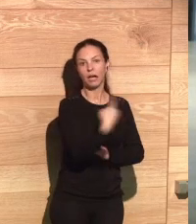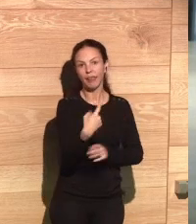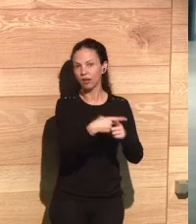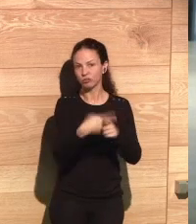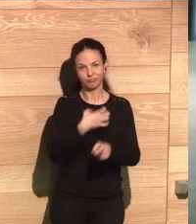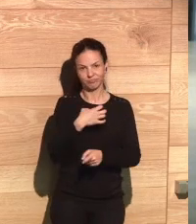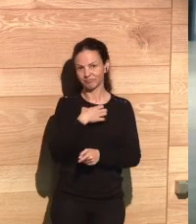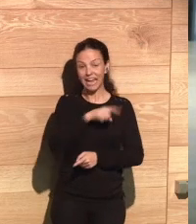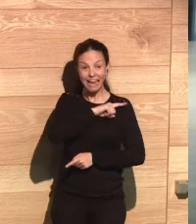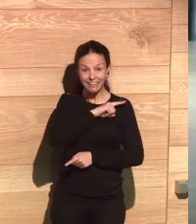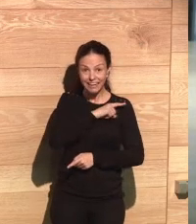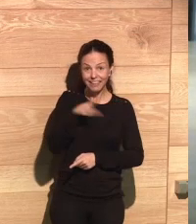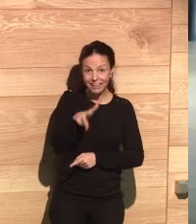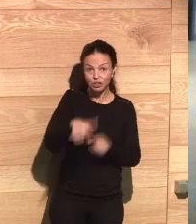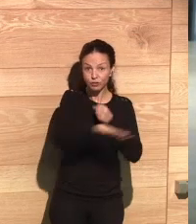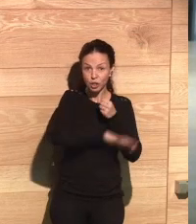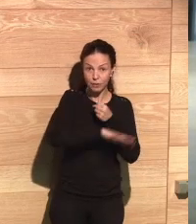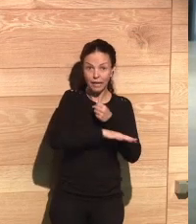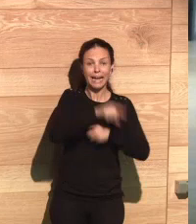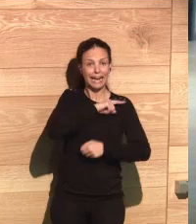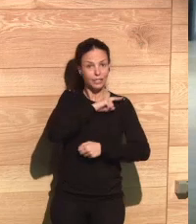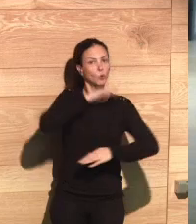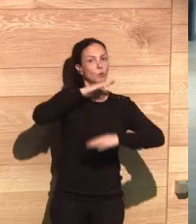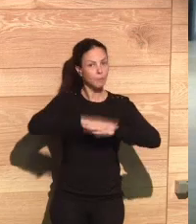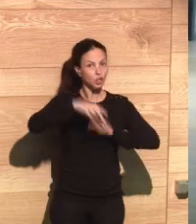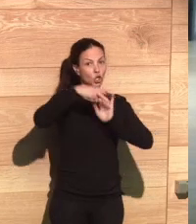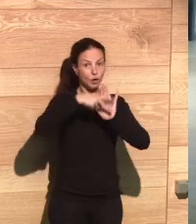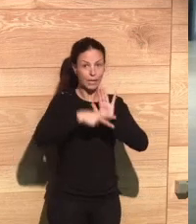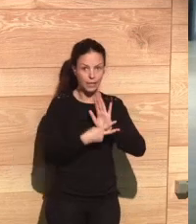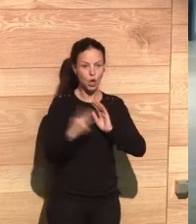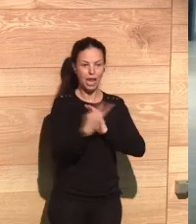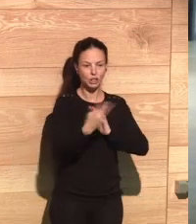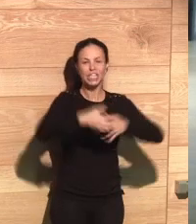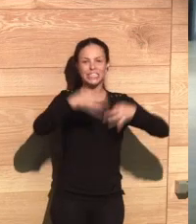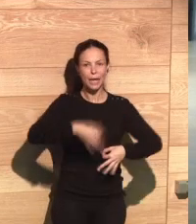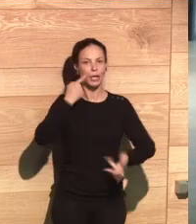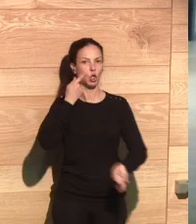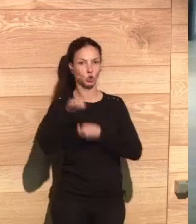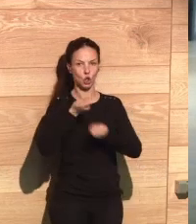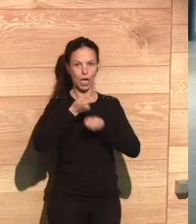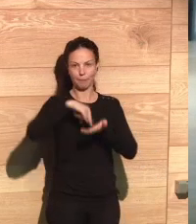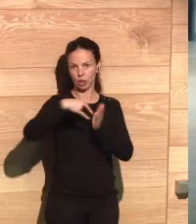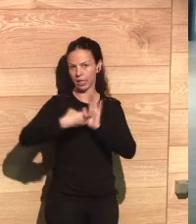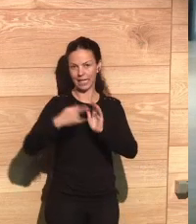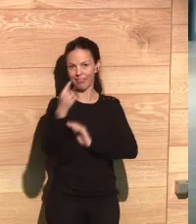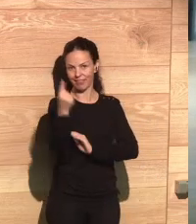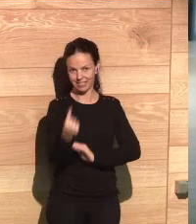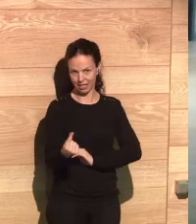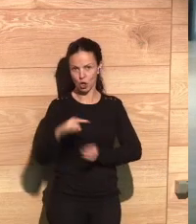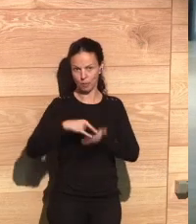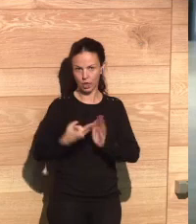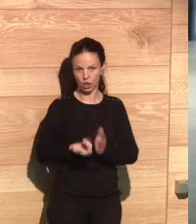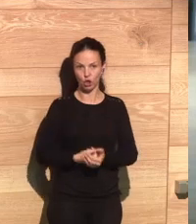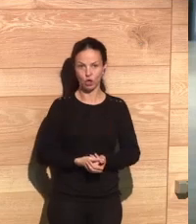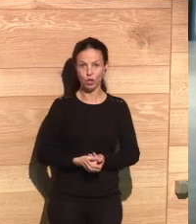developed. For each aspect, the ethics of the fundamental rights and the ethics of the regulation needs